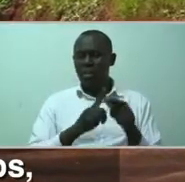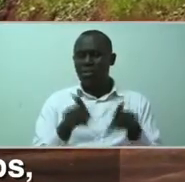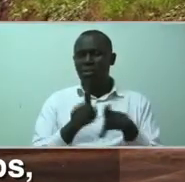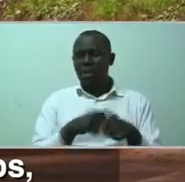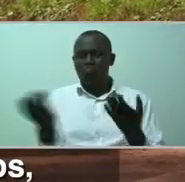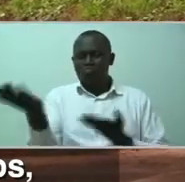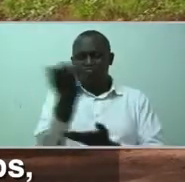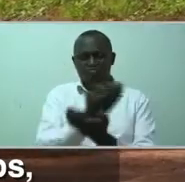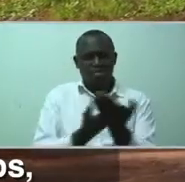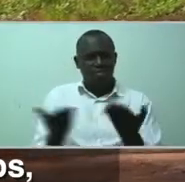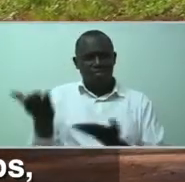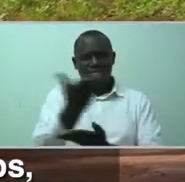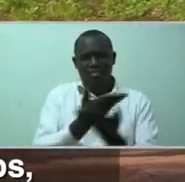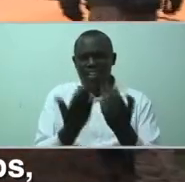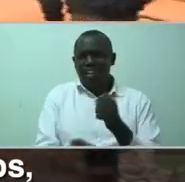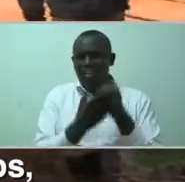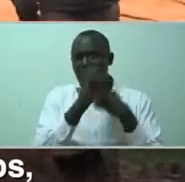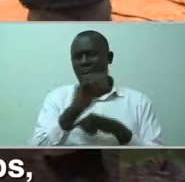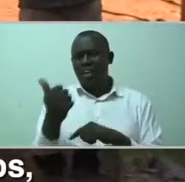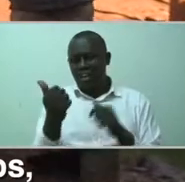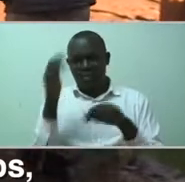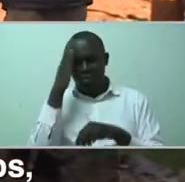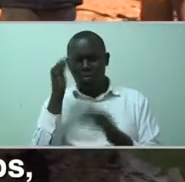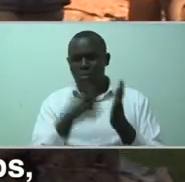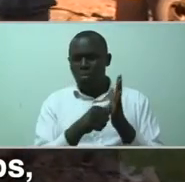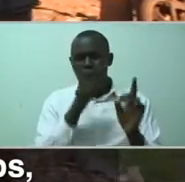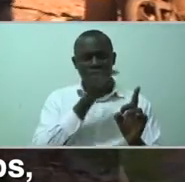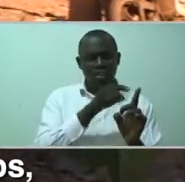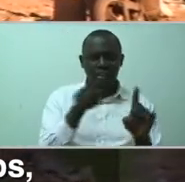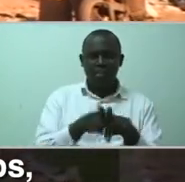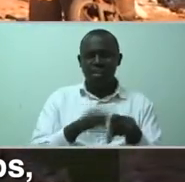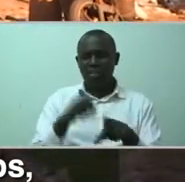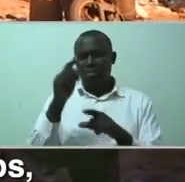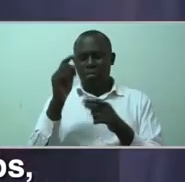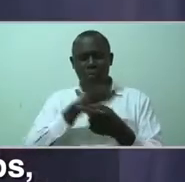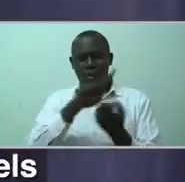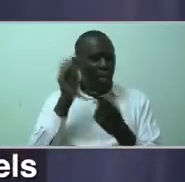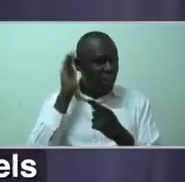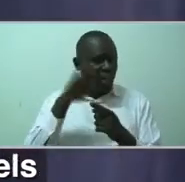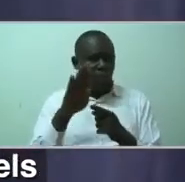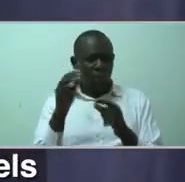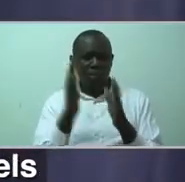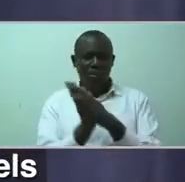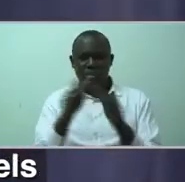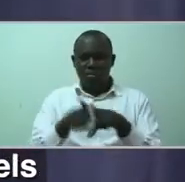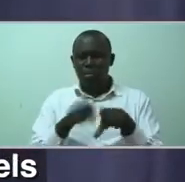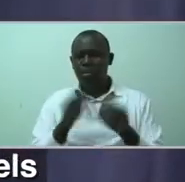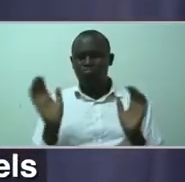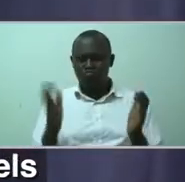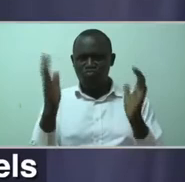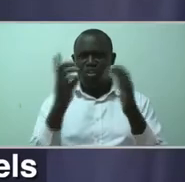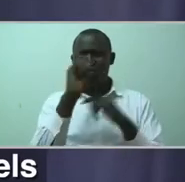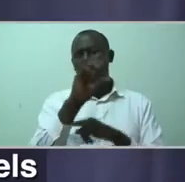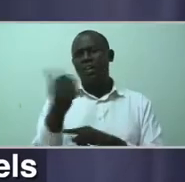get to discuss issues and challenges that affect us. We get to encourage one another and it always feels good when you talk to and